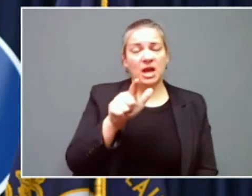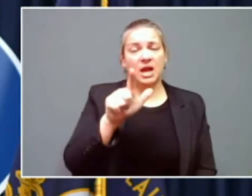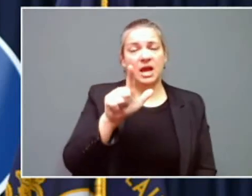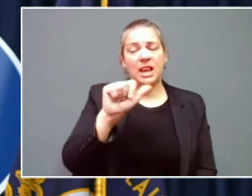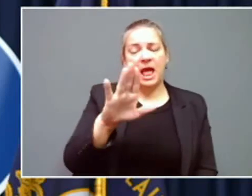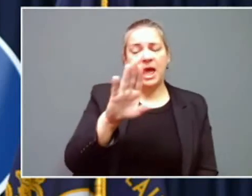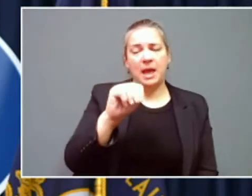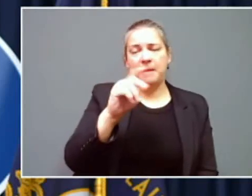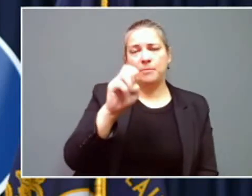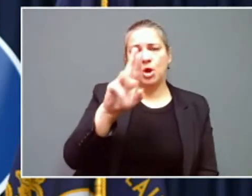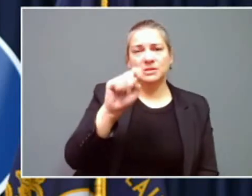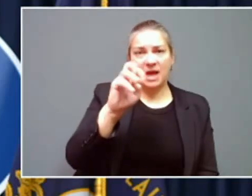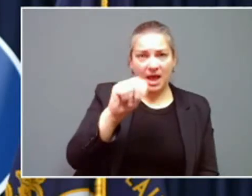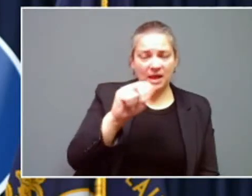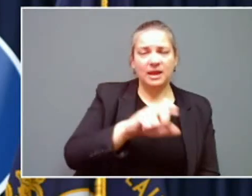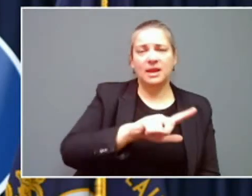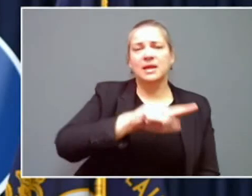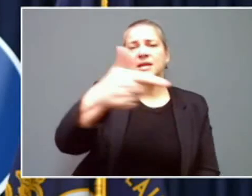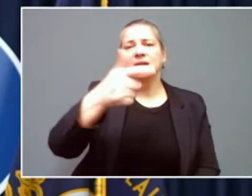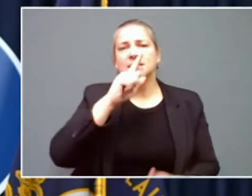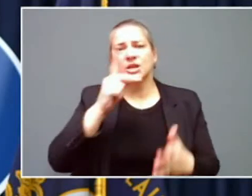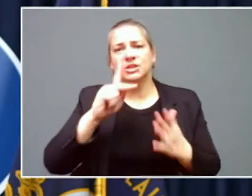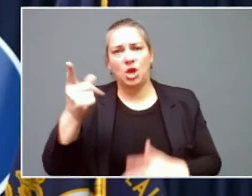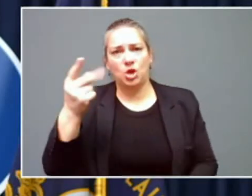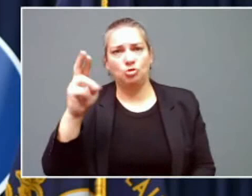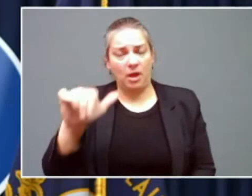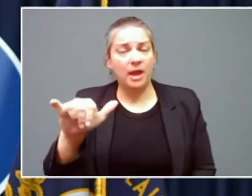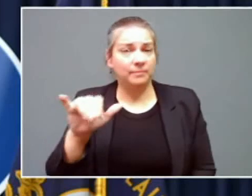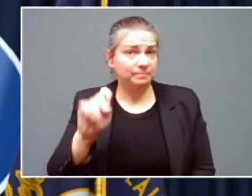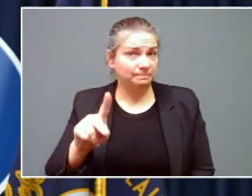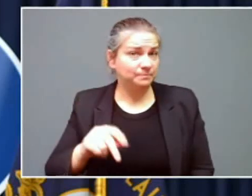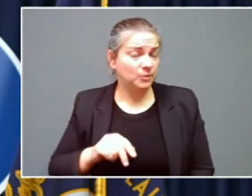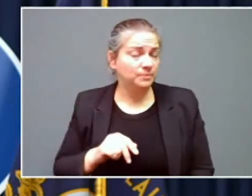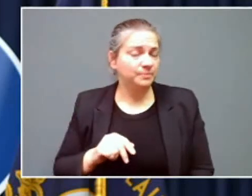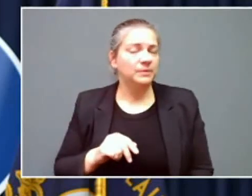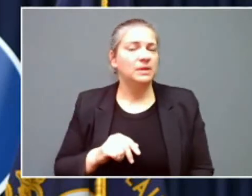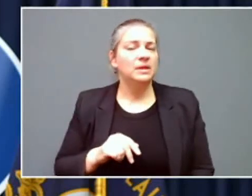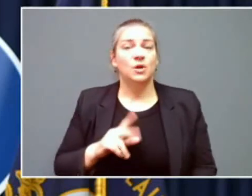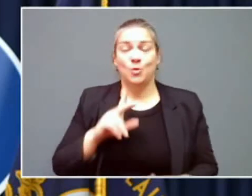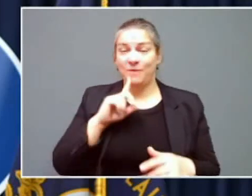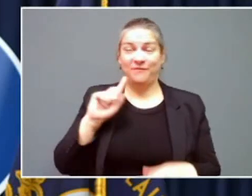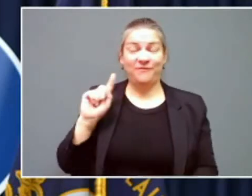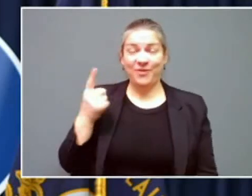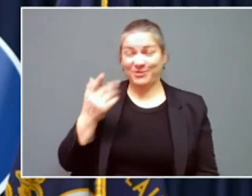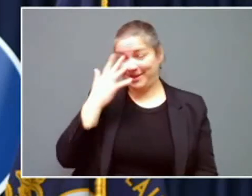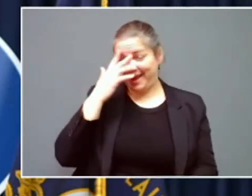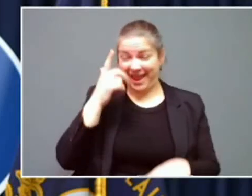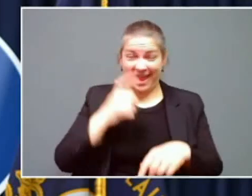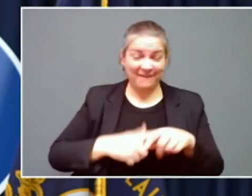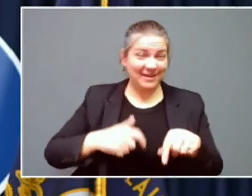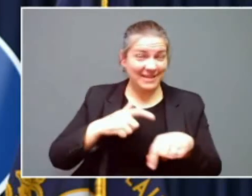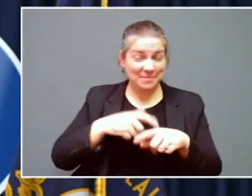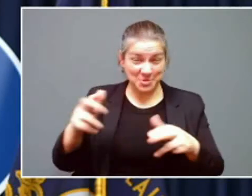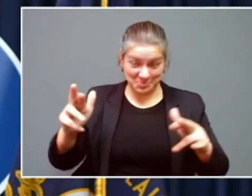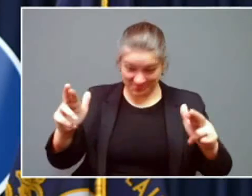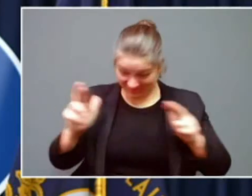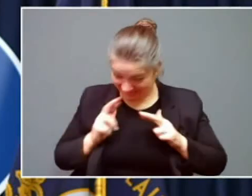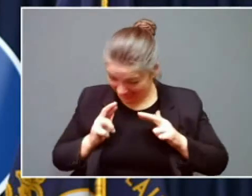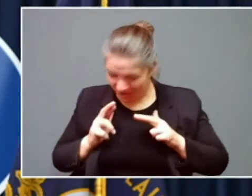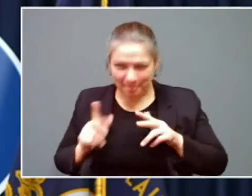we're going to hear from Secretary Gray. So first, the guy who every time he tries to retire, there is another emergency